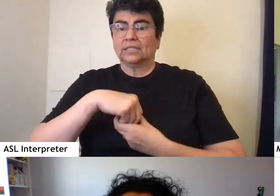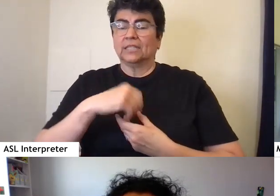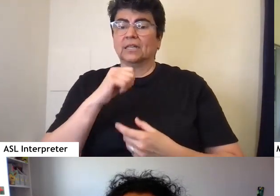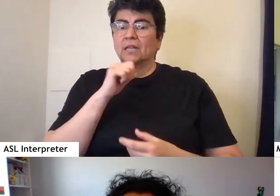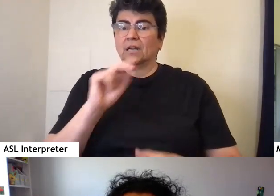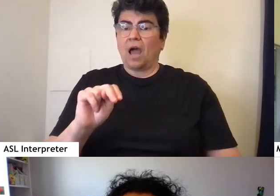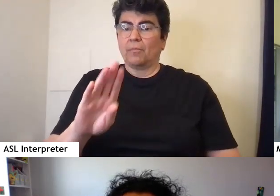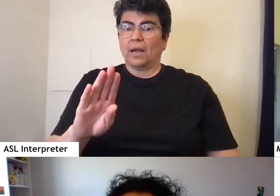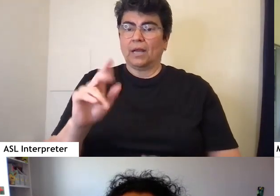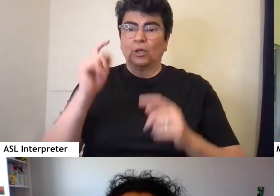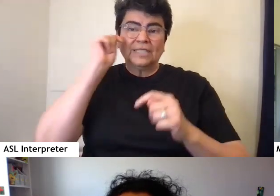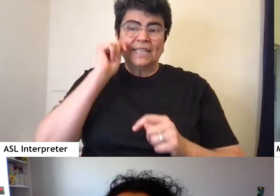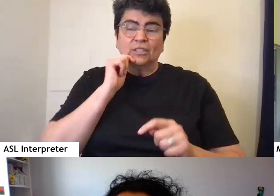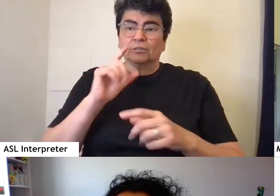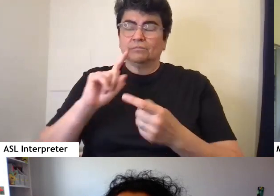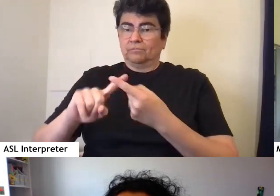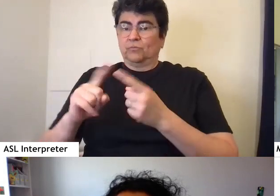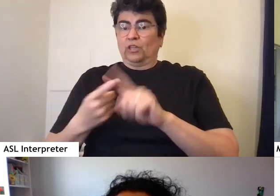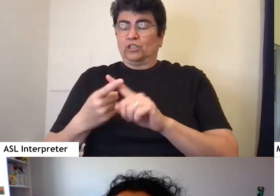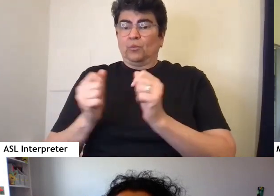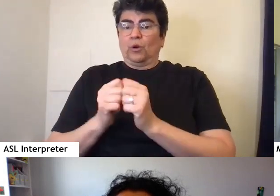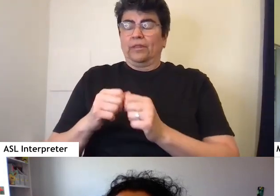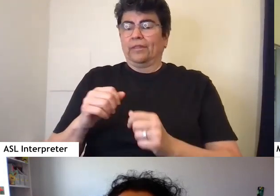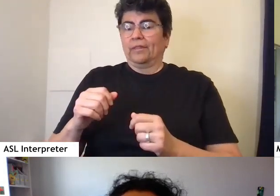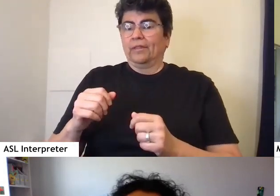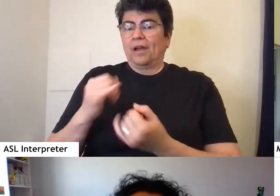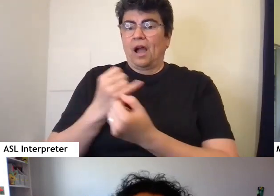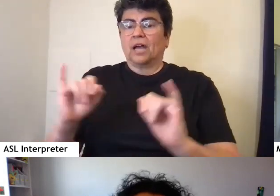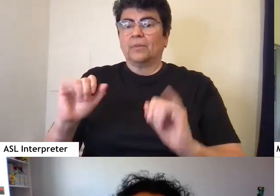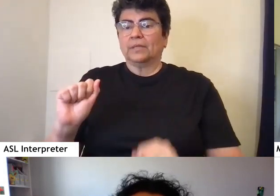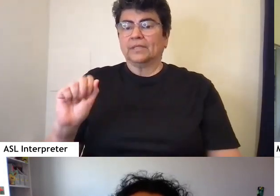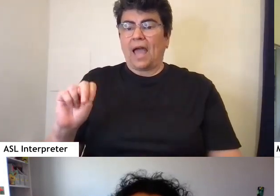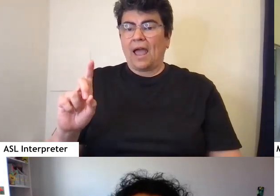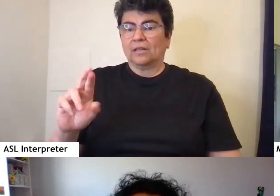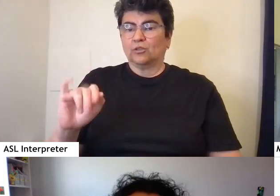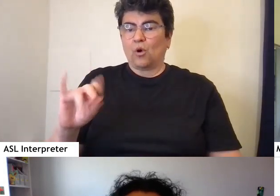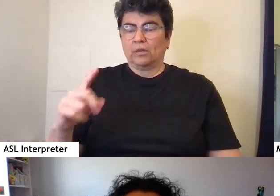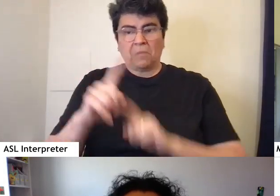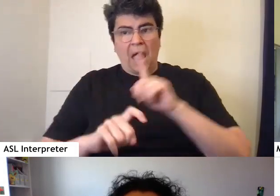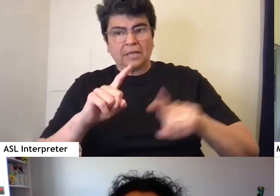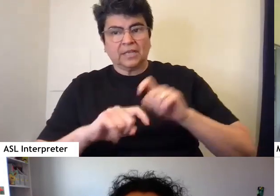develops a friendship with an autonomous android asking lots of questions about life.